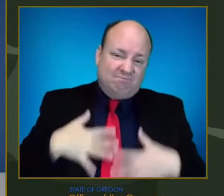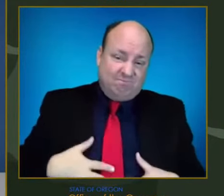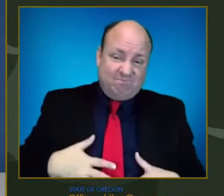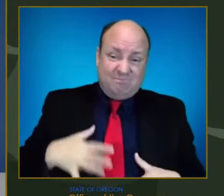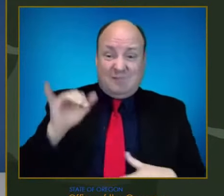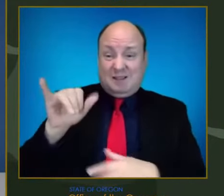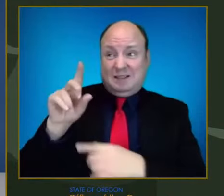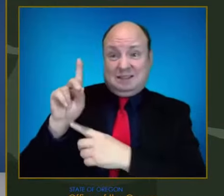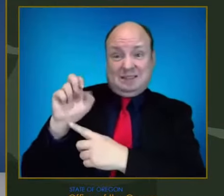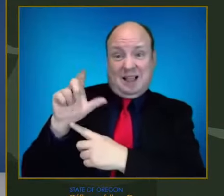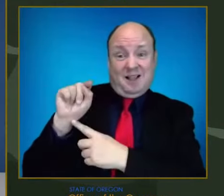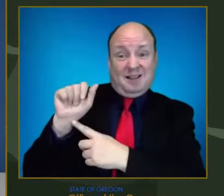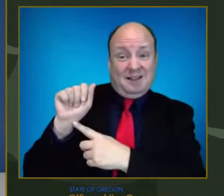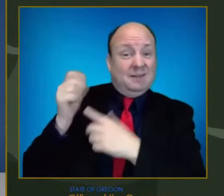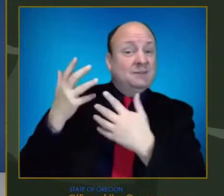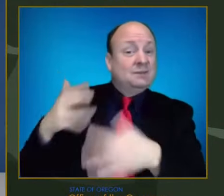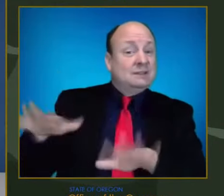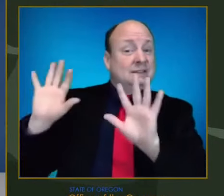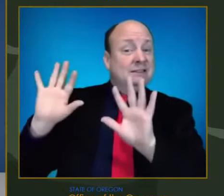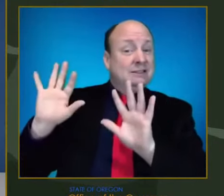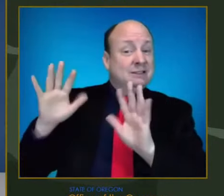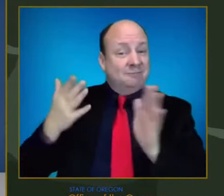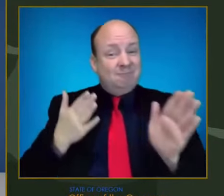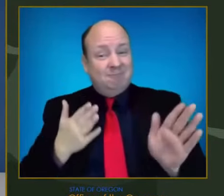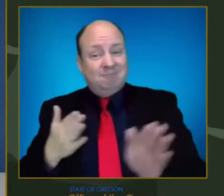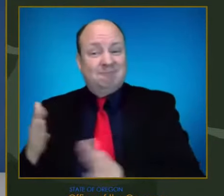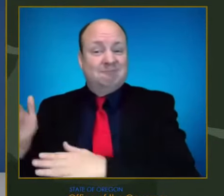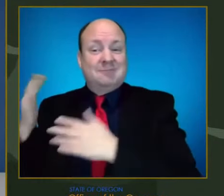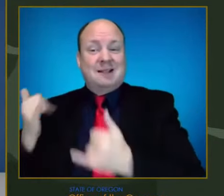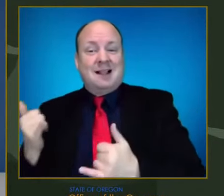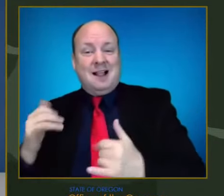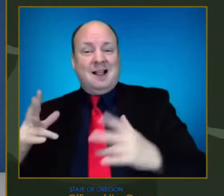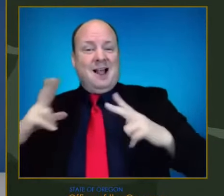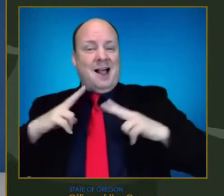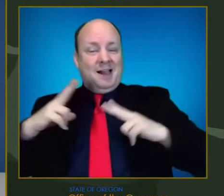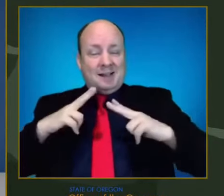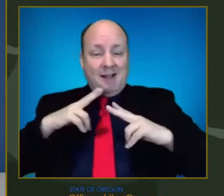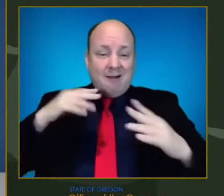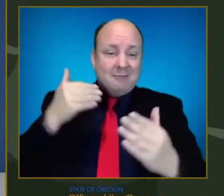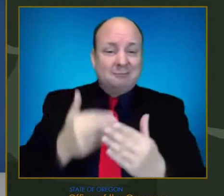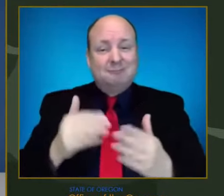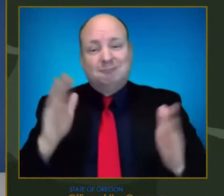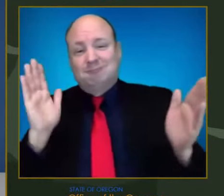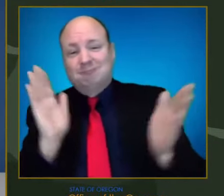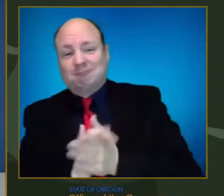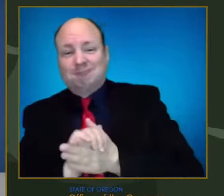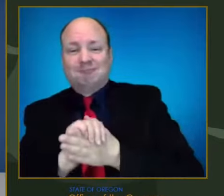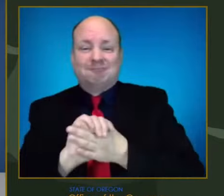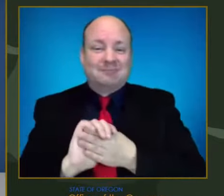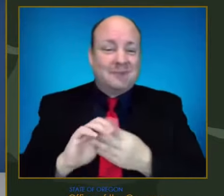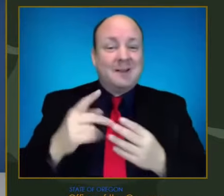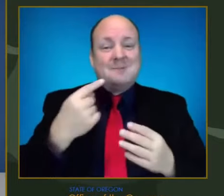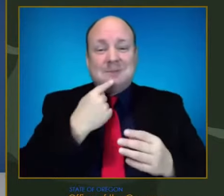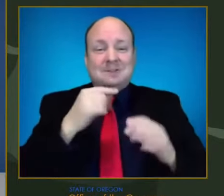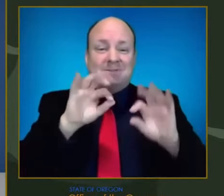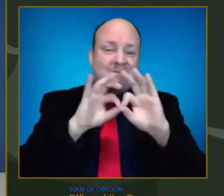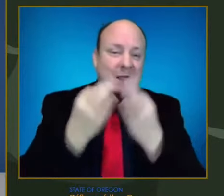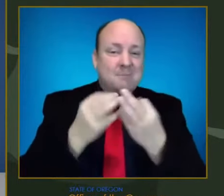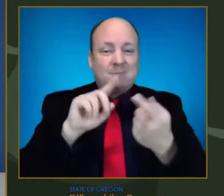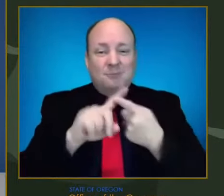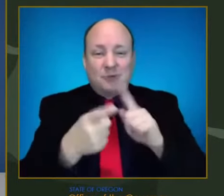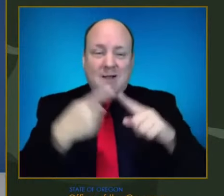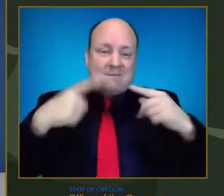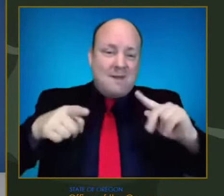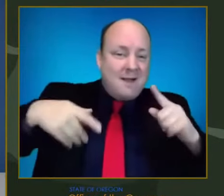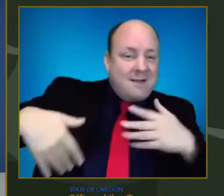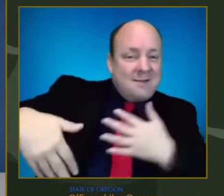It's the holidays, and many people have plans to see family and friends they've missed during the course of a two-year pandemic. We all want to put COVID